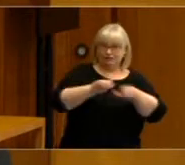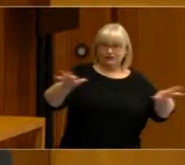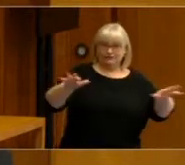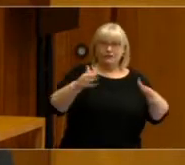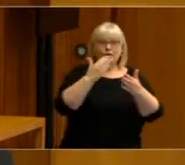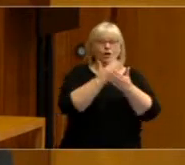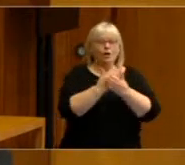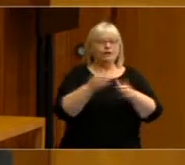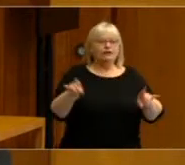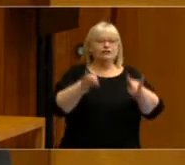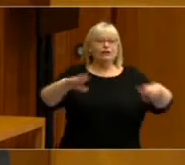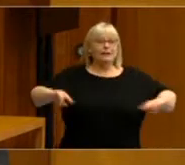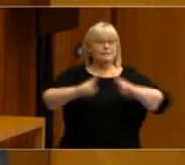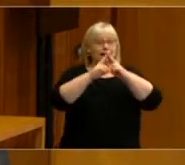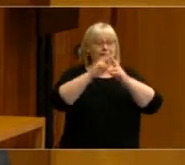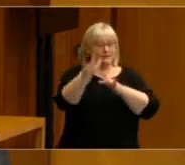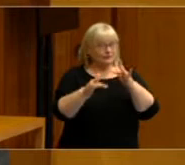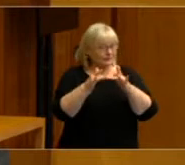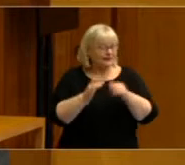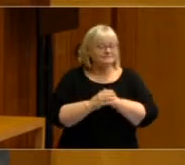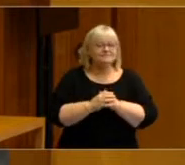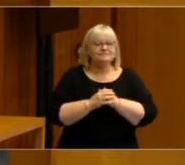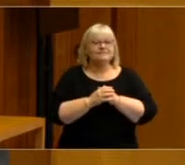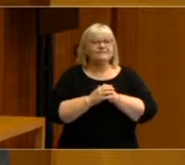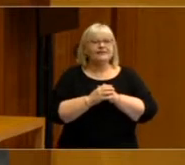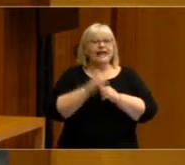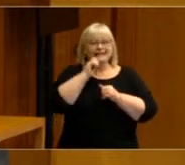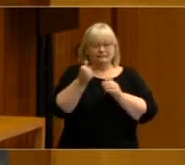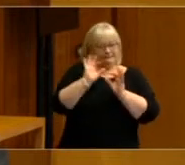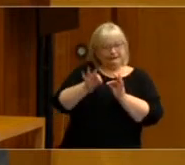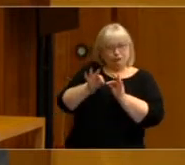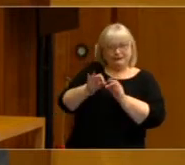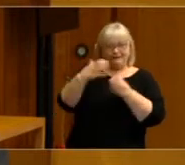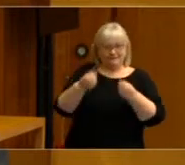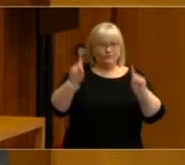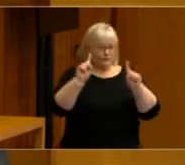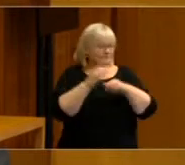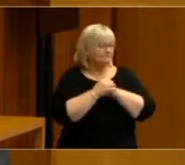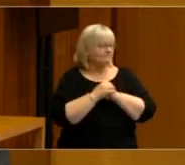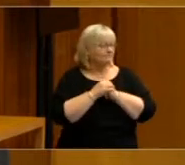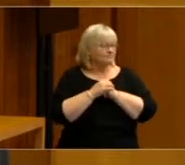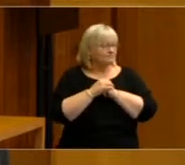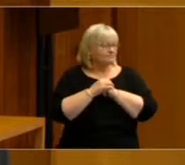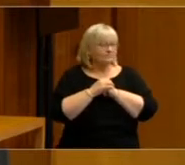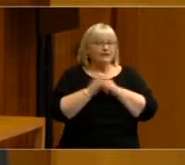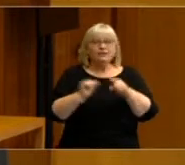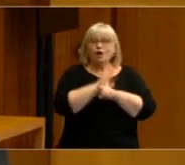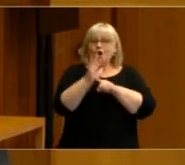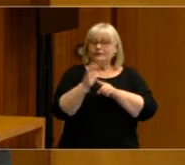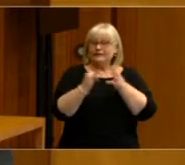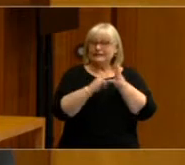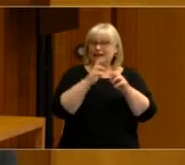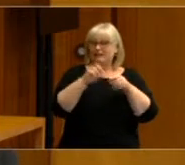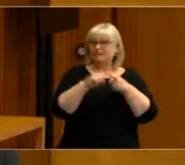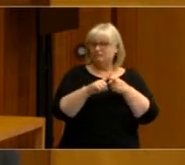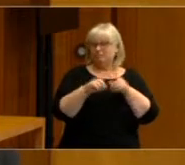the Australian Parliament House website and is being Auslan interpreted. COVID safe arrangements of course are